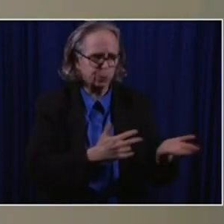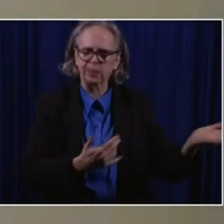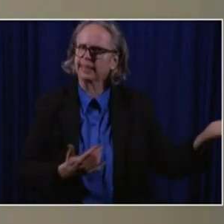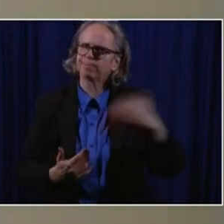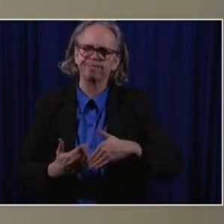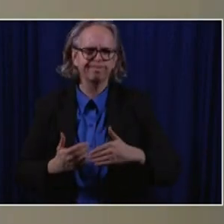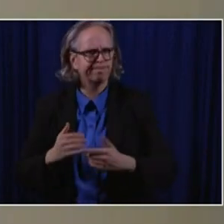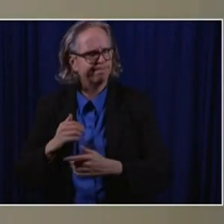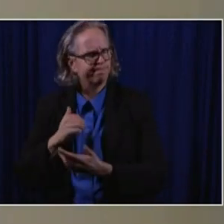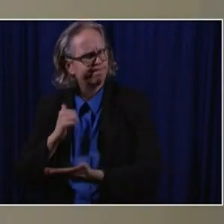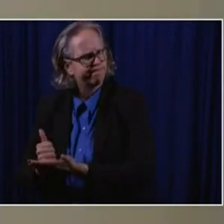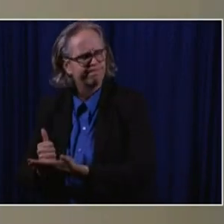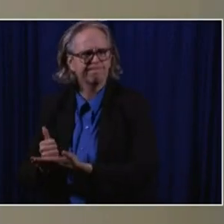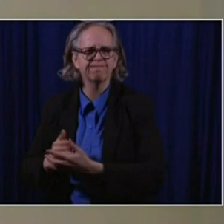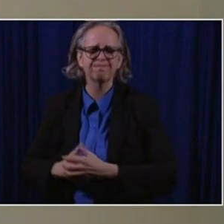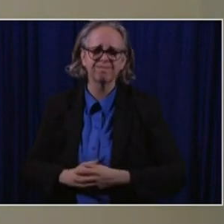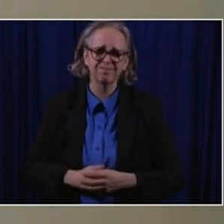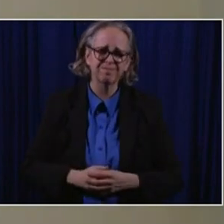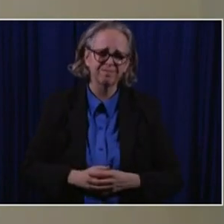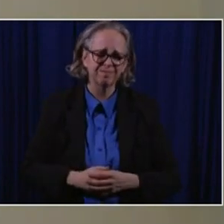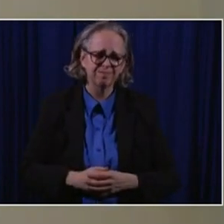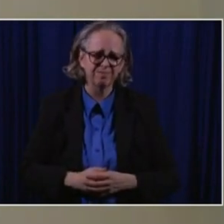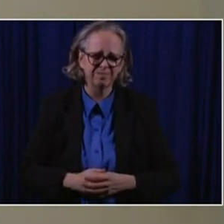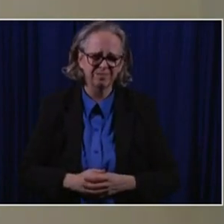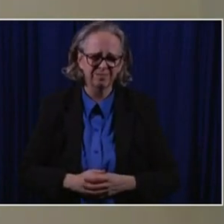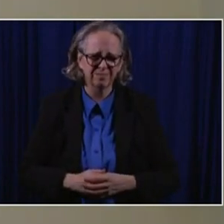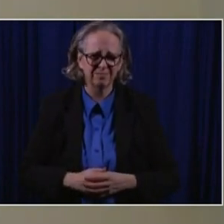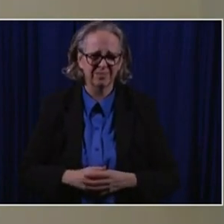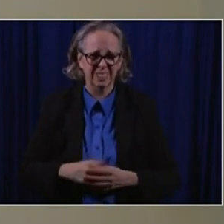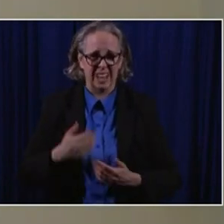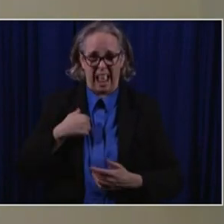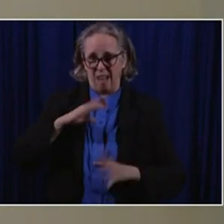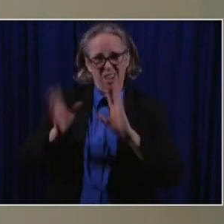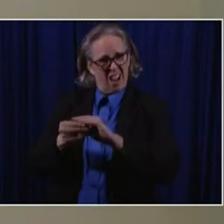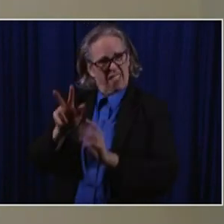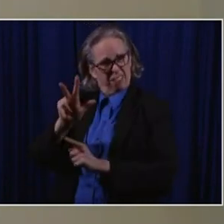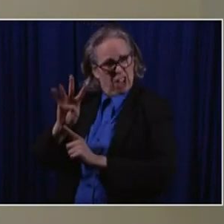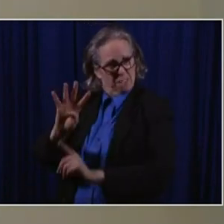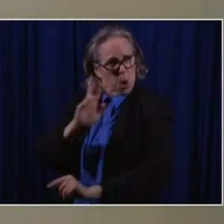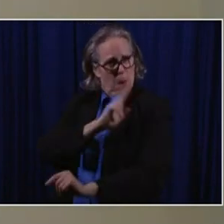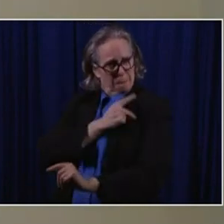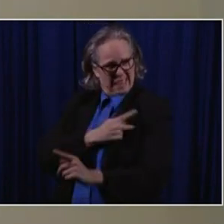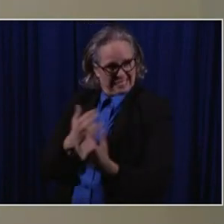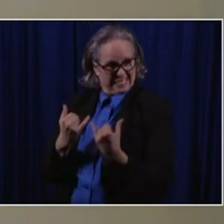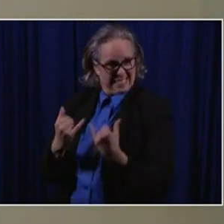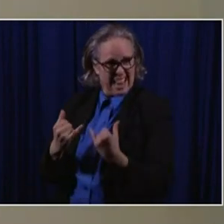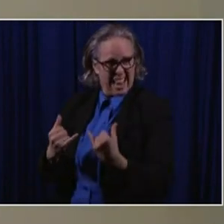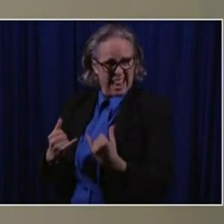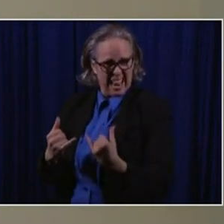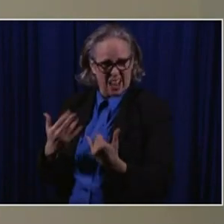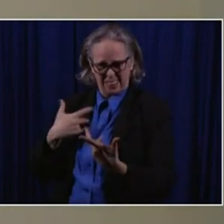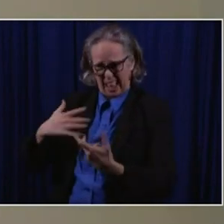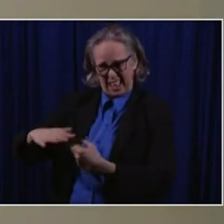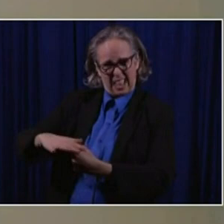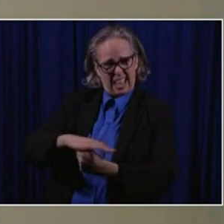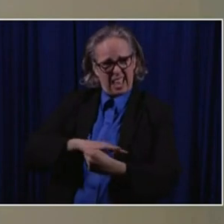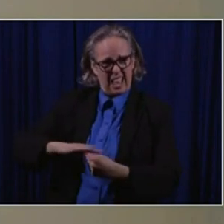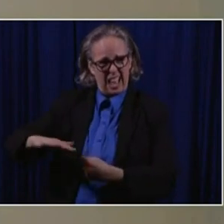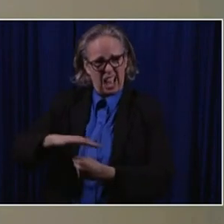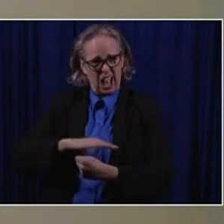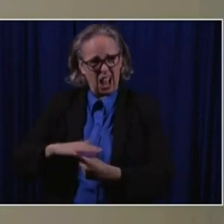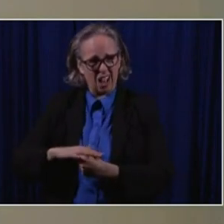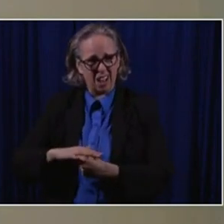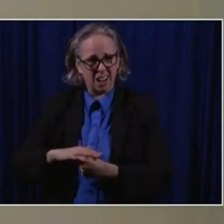things we have thought through before. Um, but in reality is now hit us to the point where I have concerns